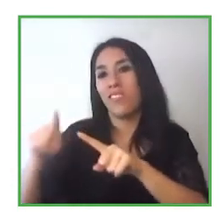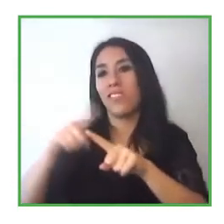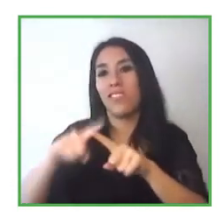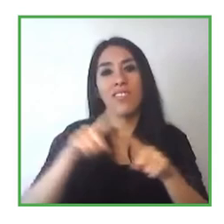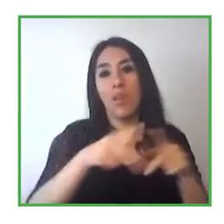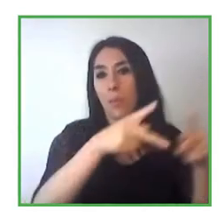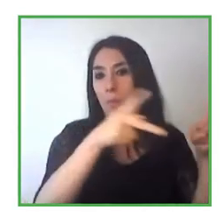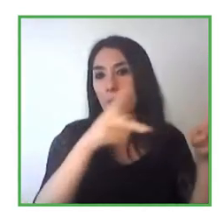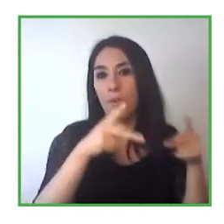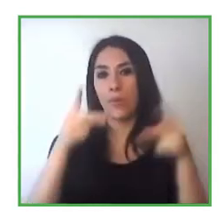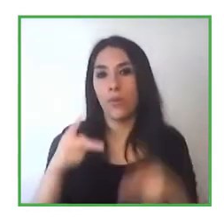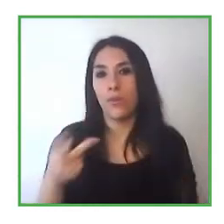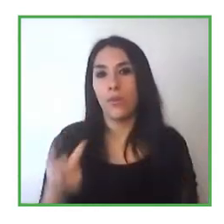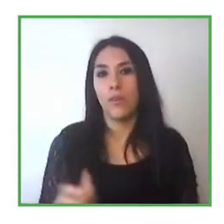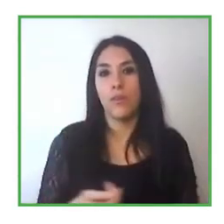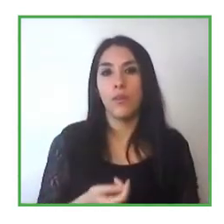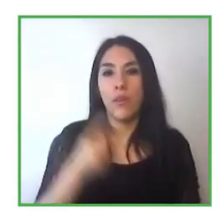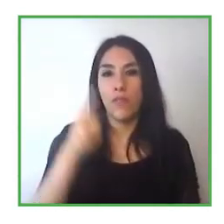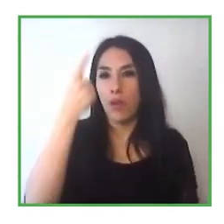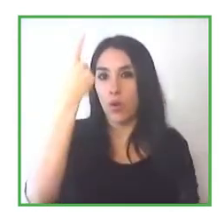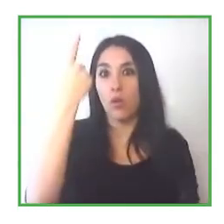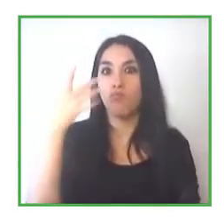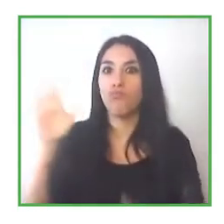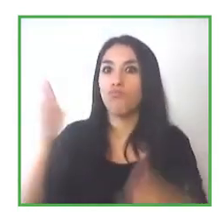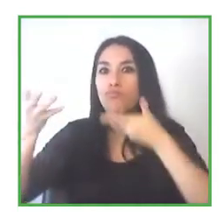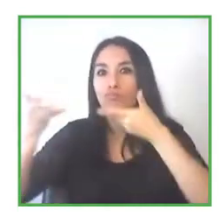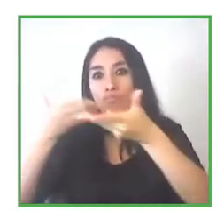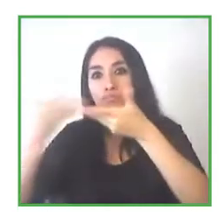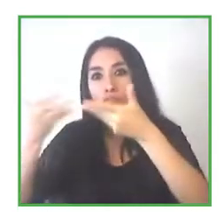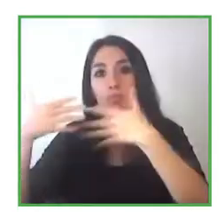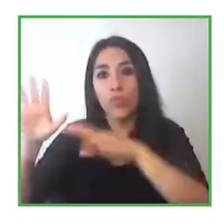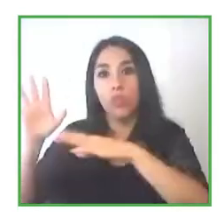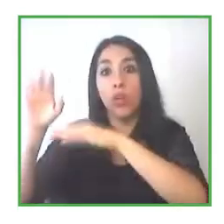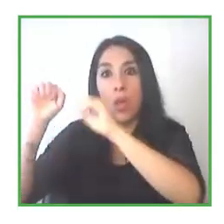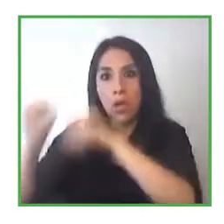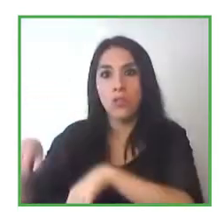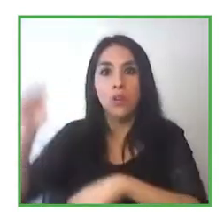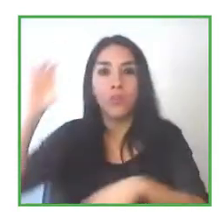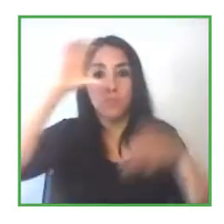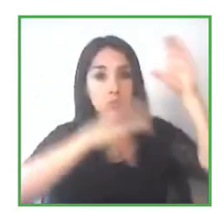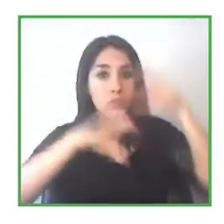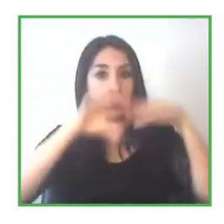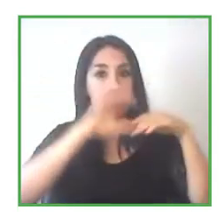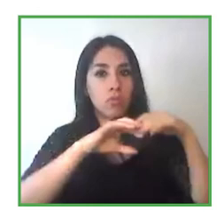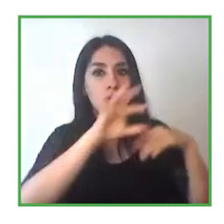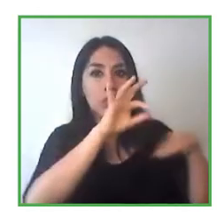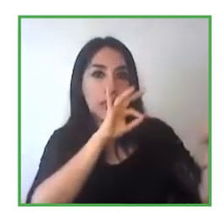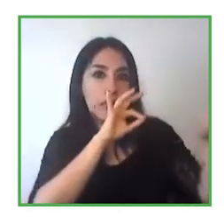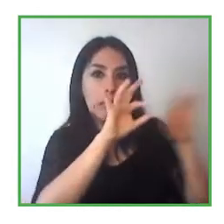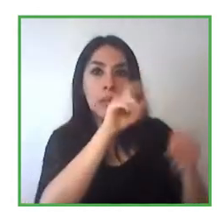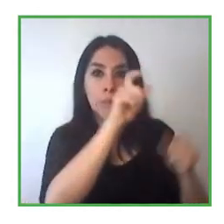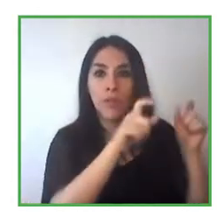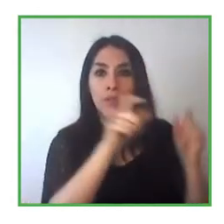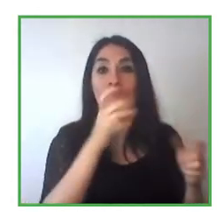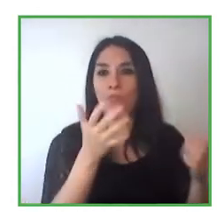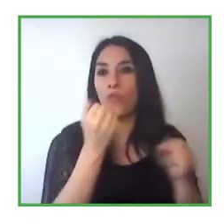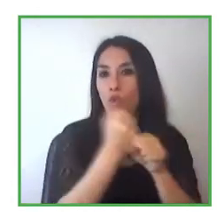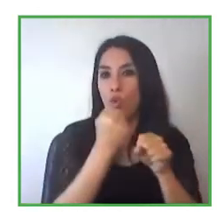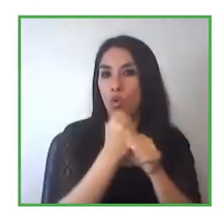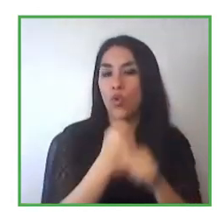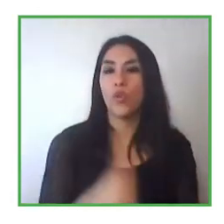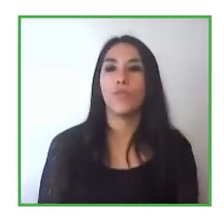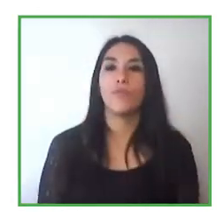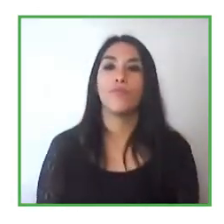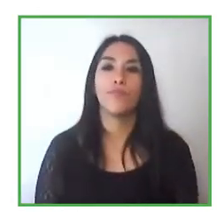can facilitate that the person can go to the center and based on this agreement they